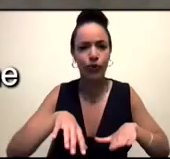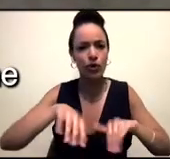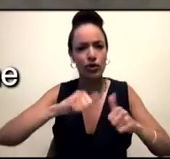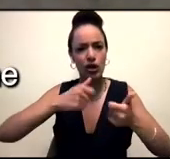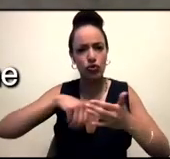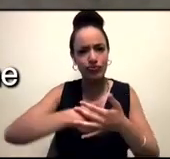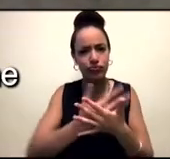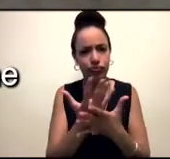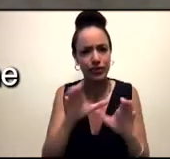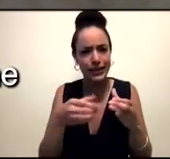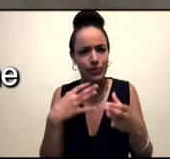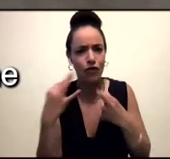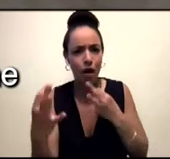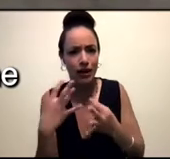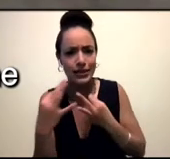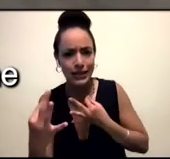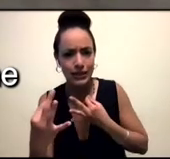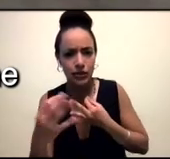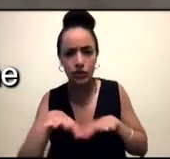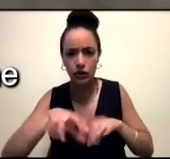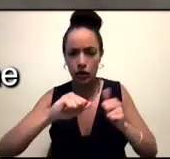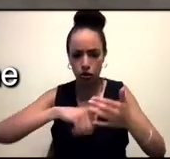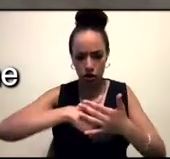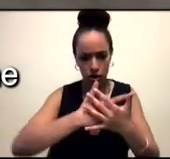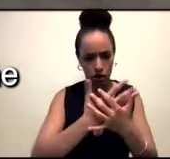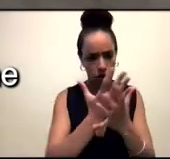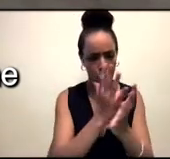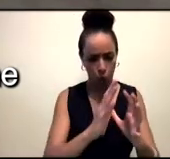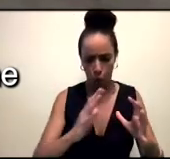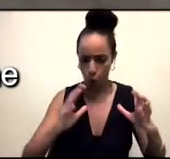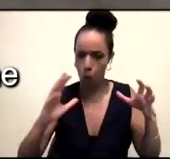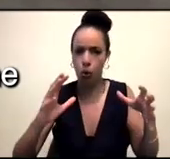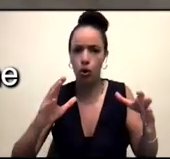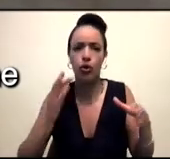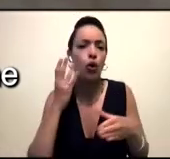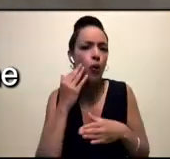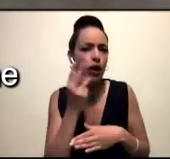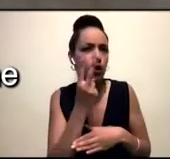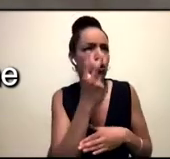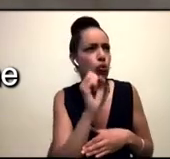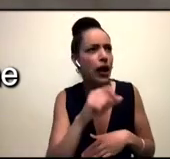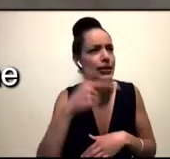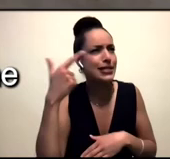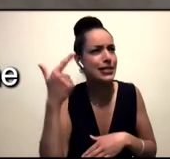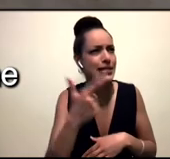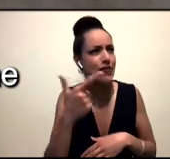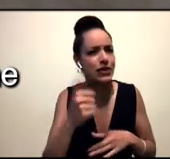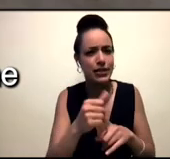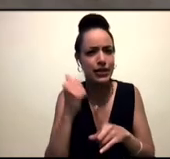you grow this team of volunteers, it started to expand. And I think by 2017, right